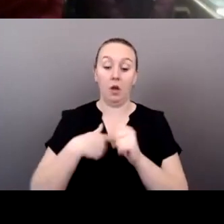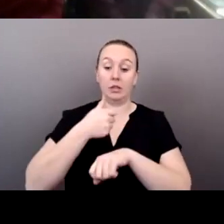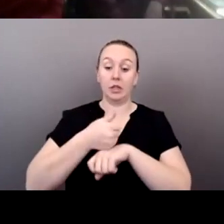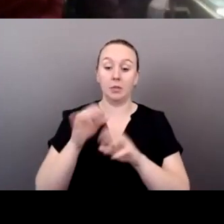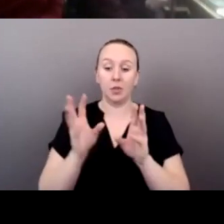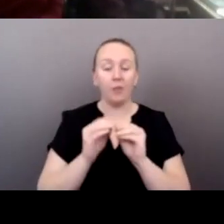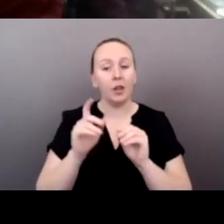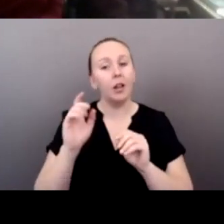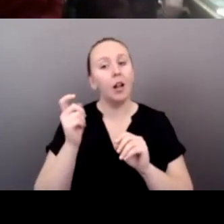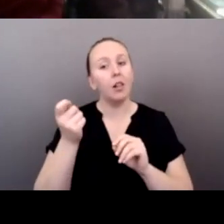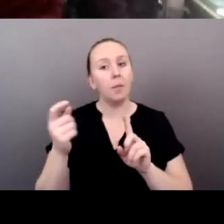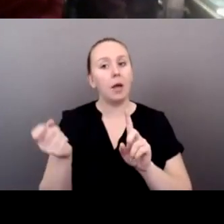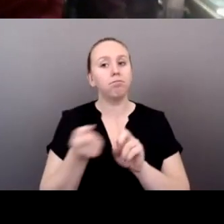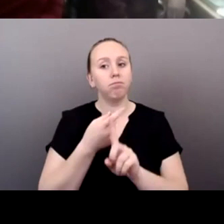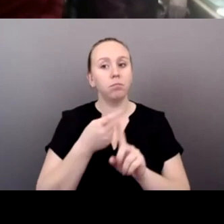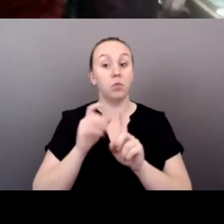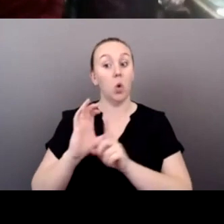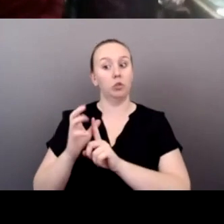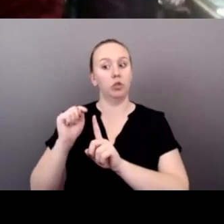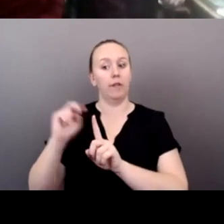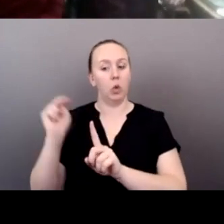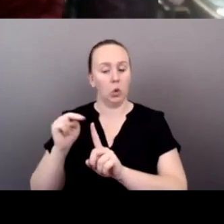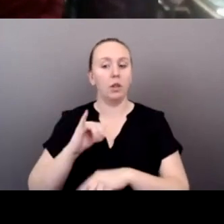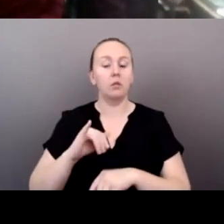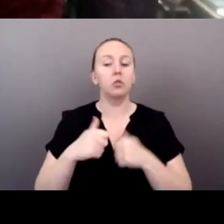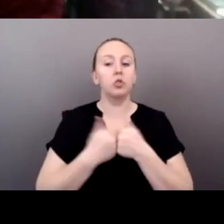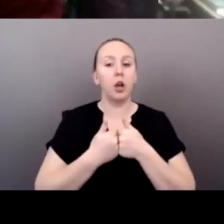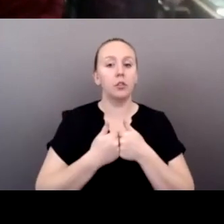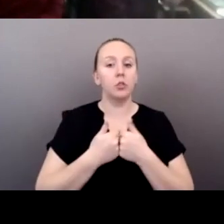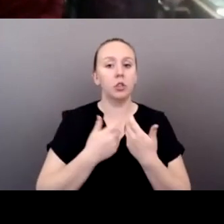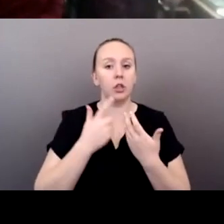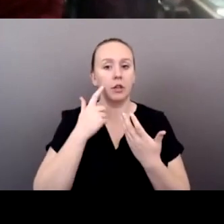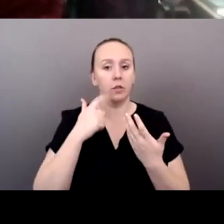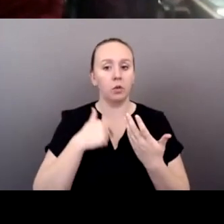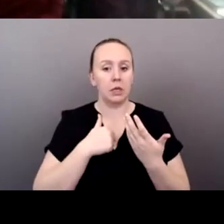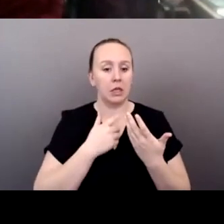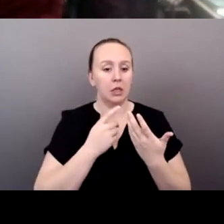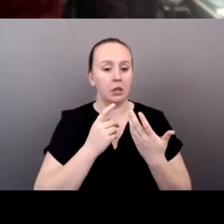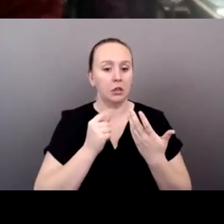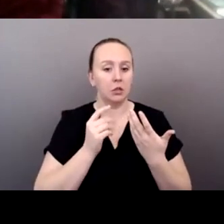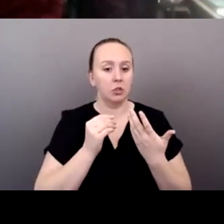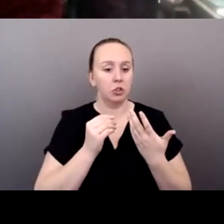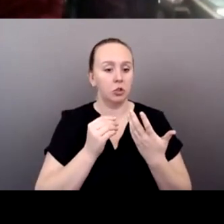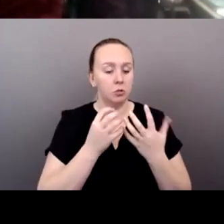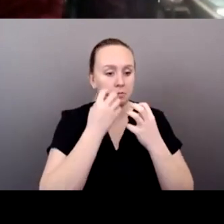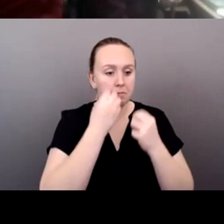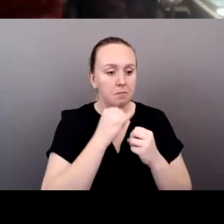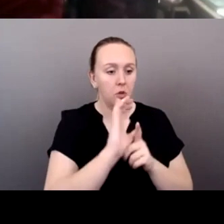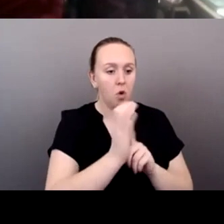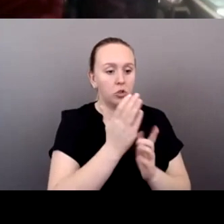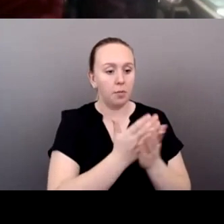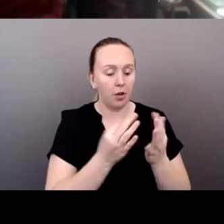out of the ordinary from a cultural standpoint. It was very difficult to hold onto the cultural pieces that matter to us. Um,